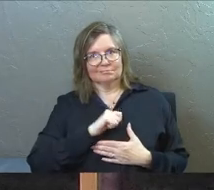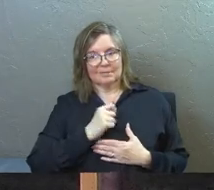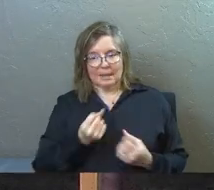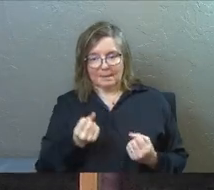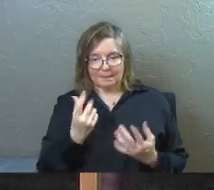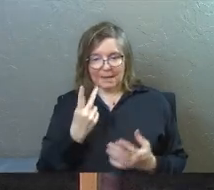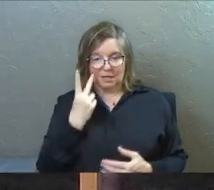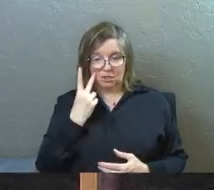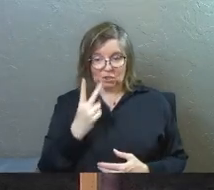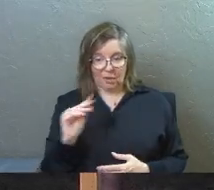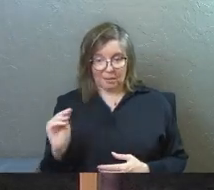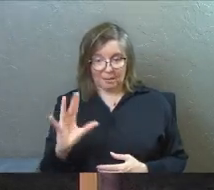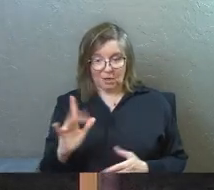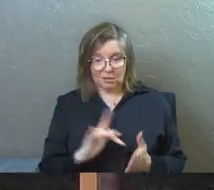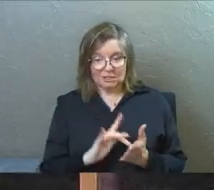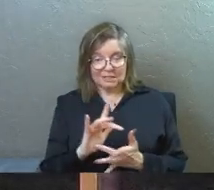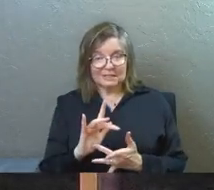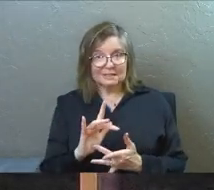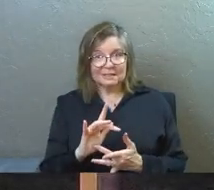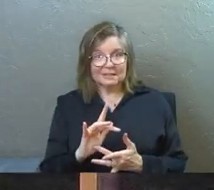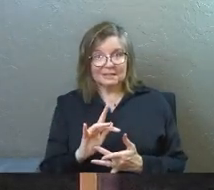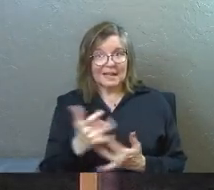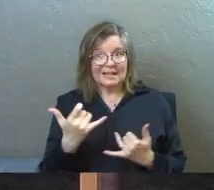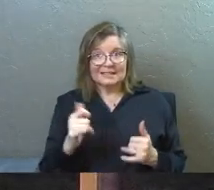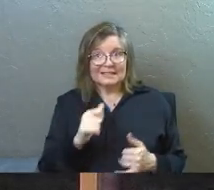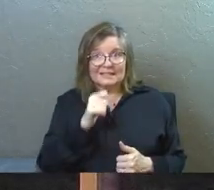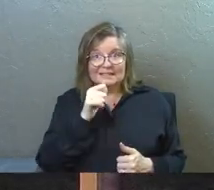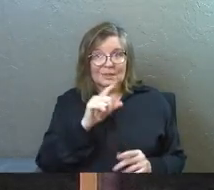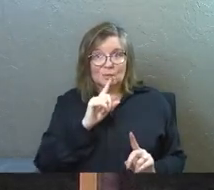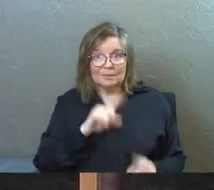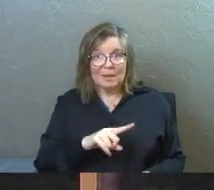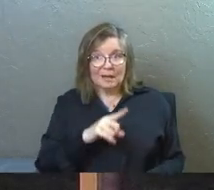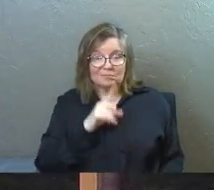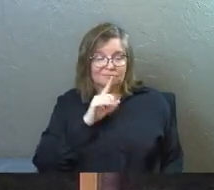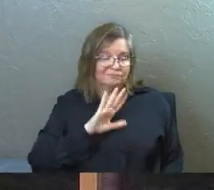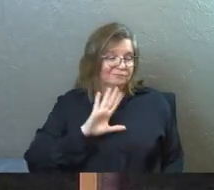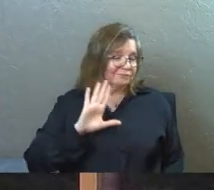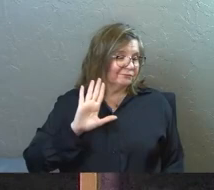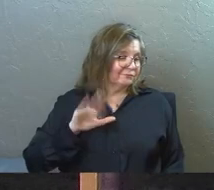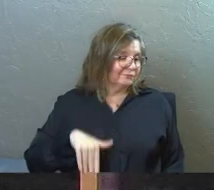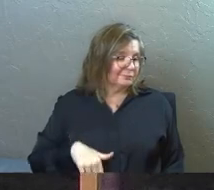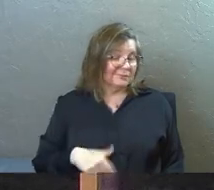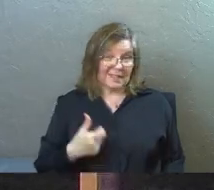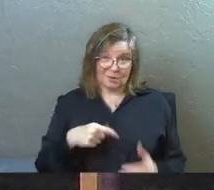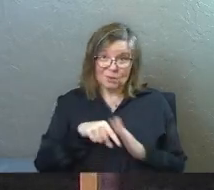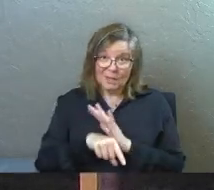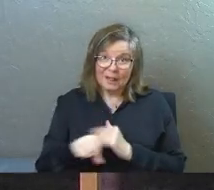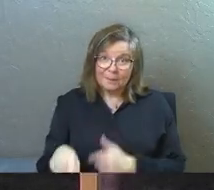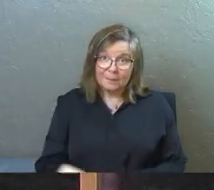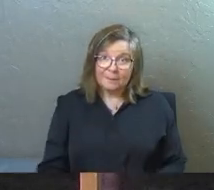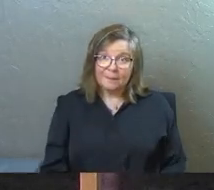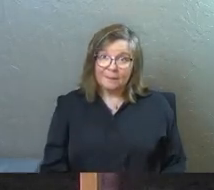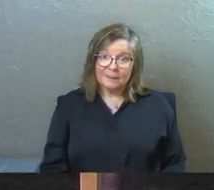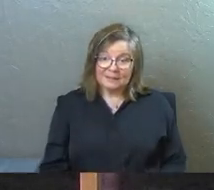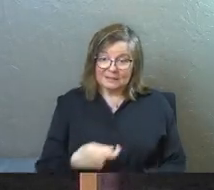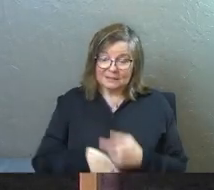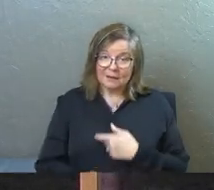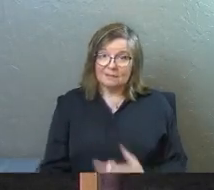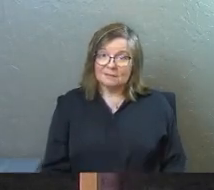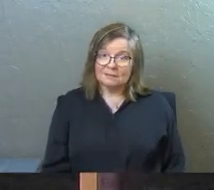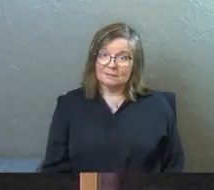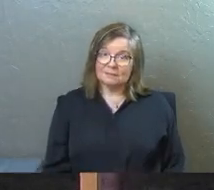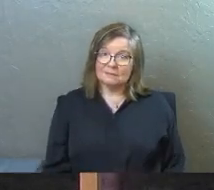Many saw the miracles of Jesus and still didn't respond to him. Tried to kill him instead.